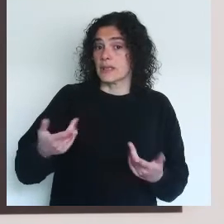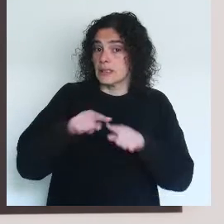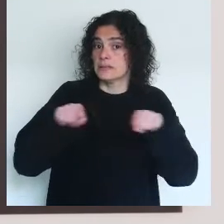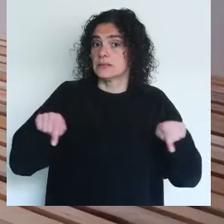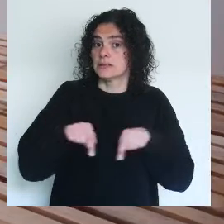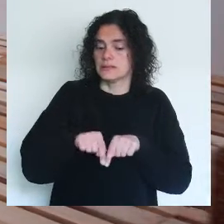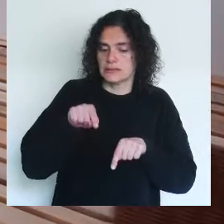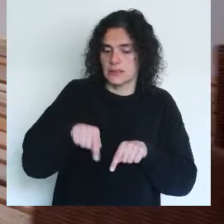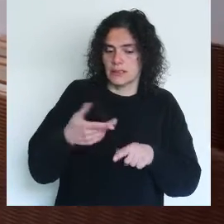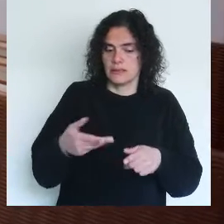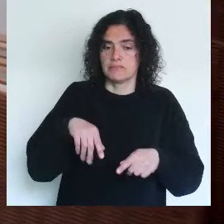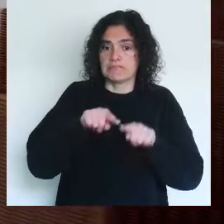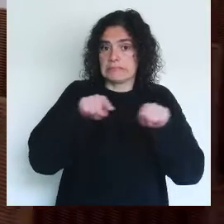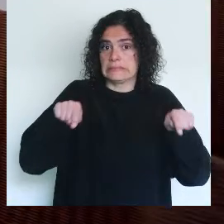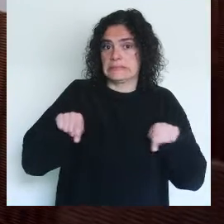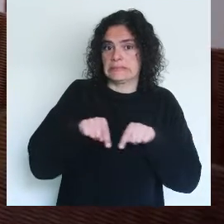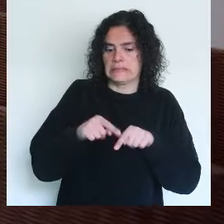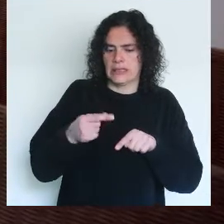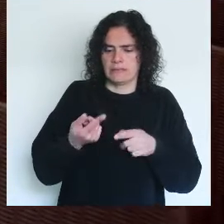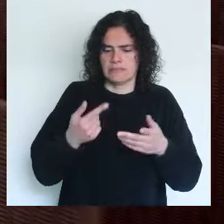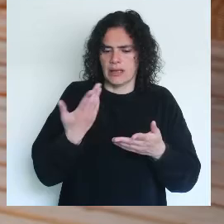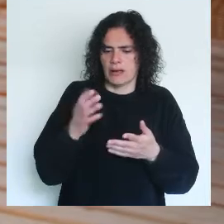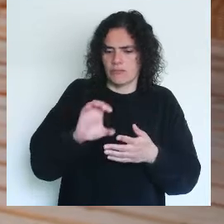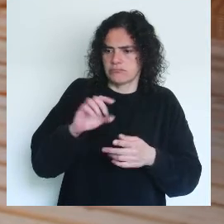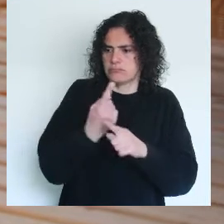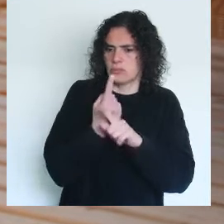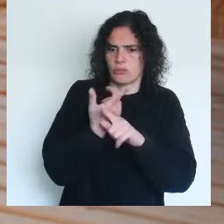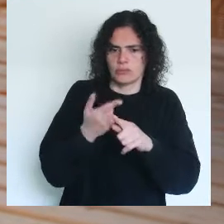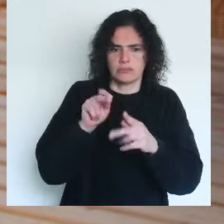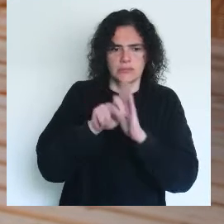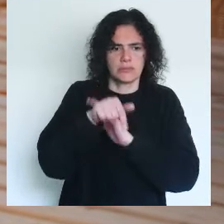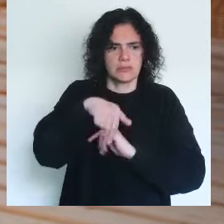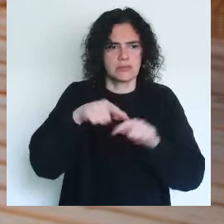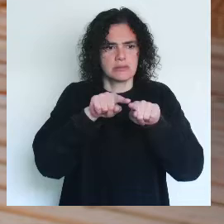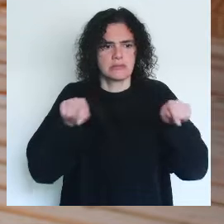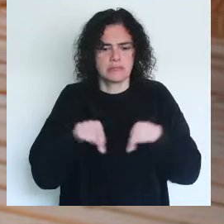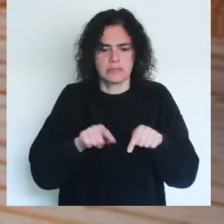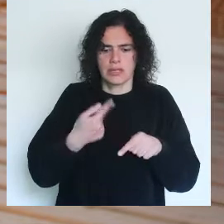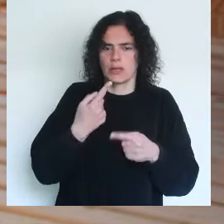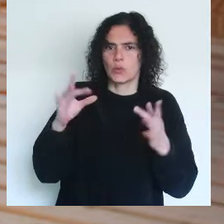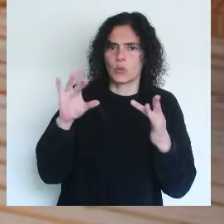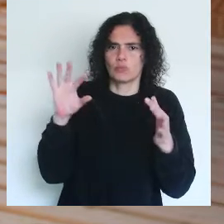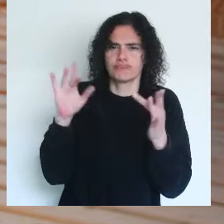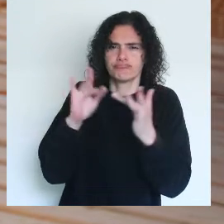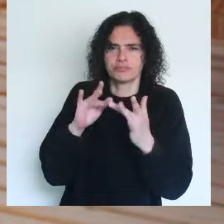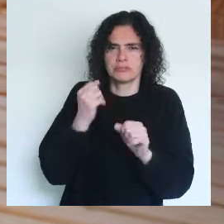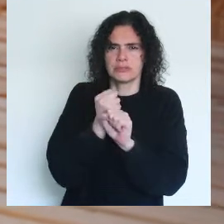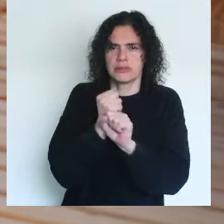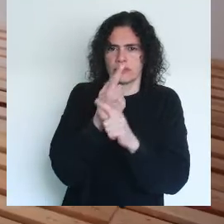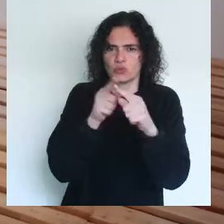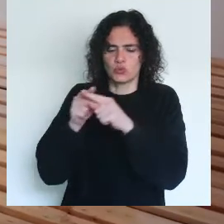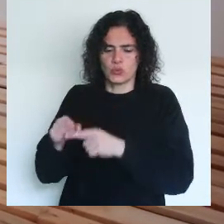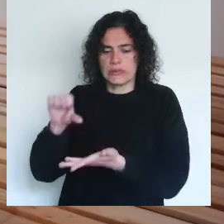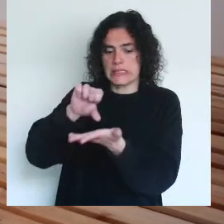Here in this room, or marble room, you have many many different ways, sorry, to enter this room, to connect the different